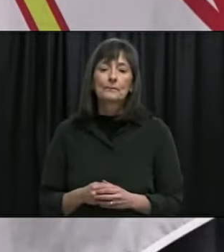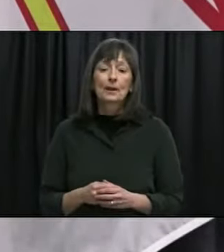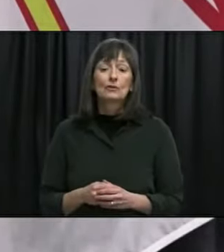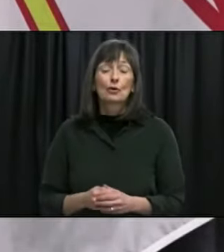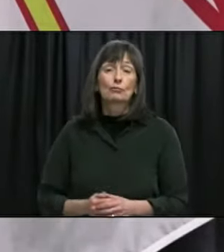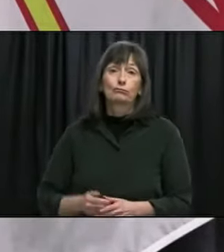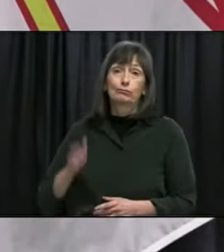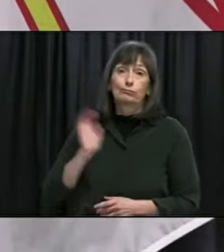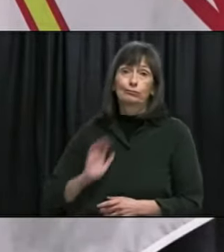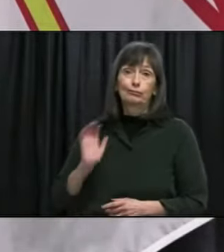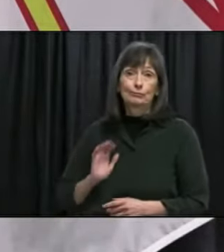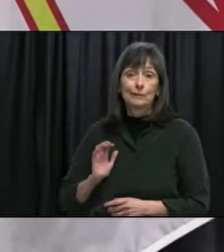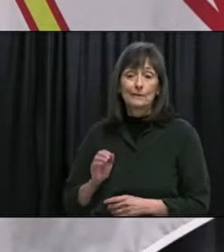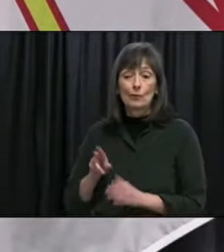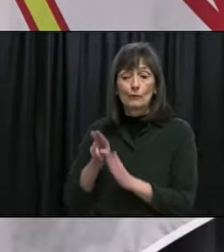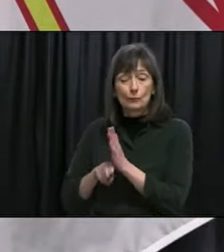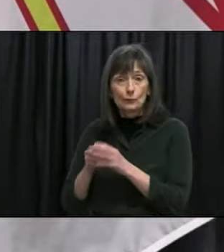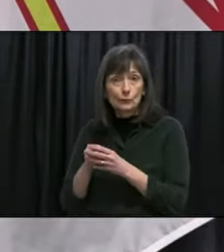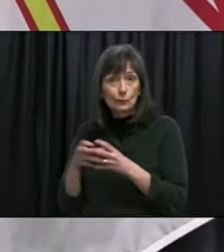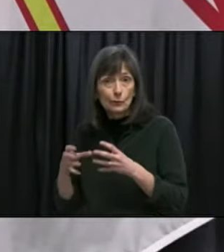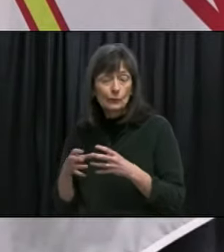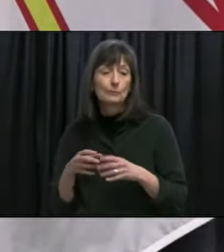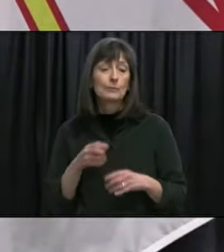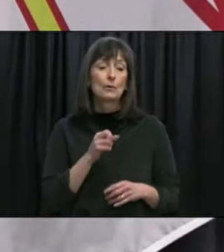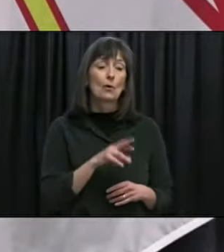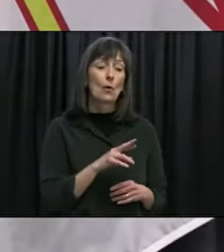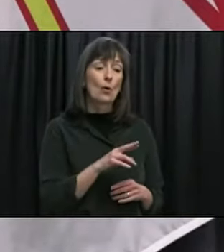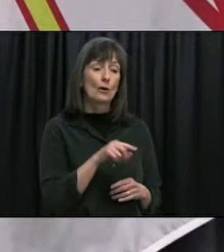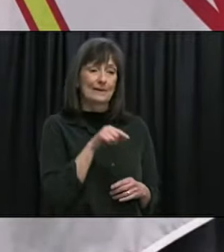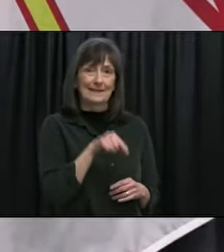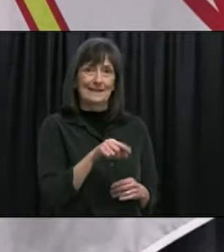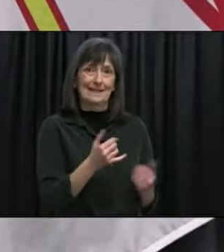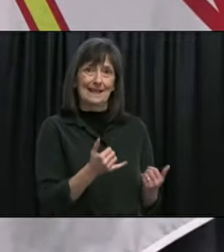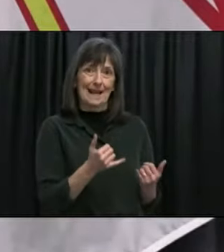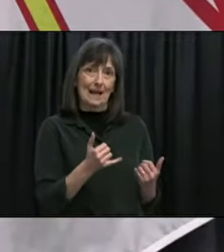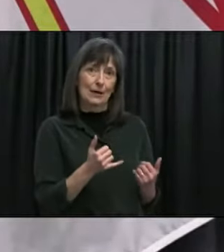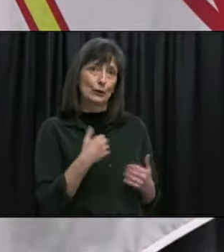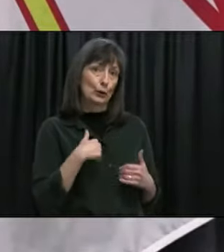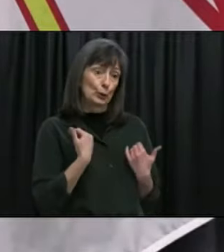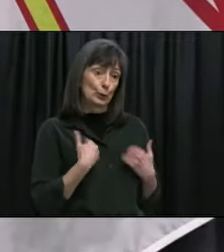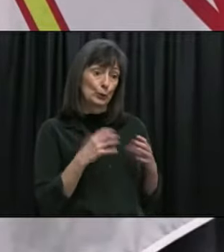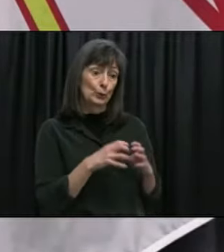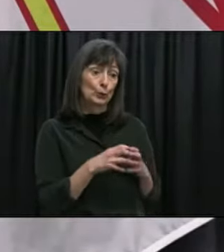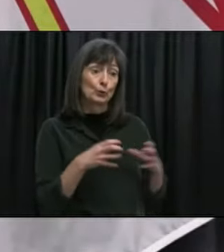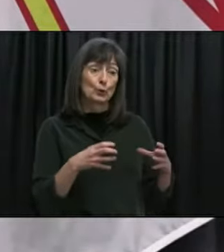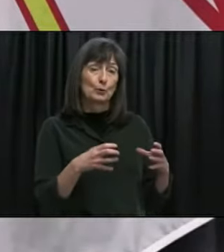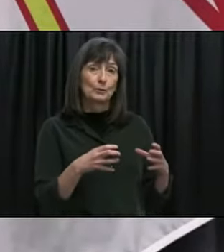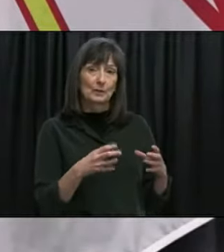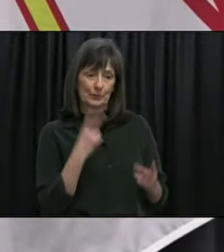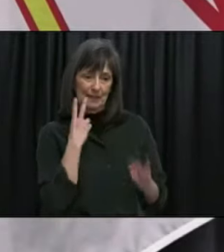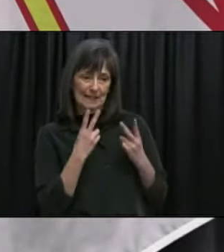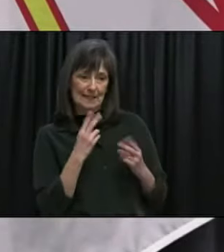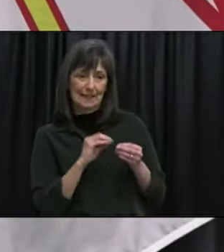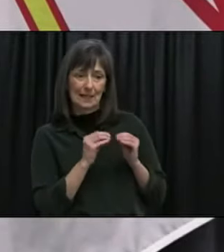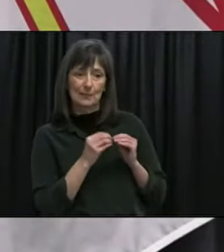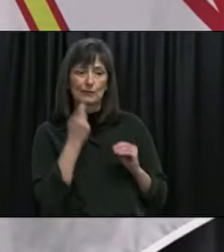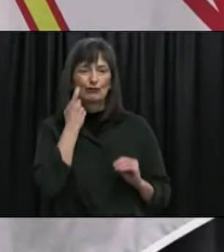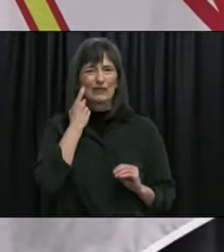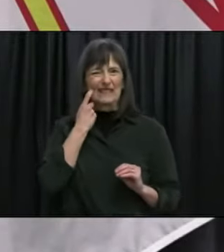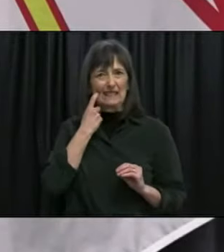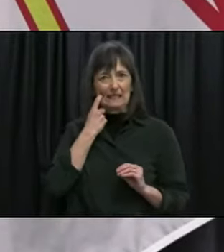experiences and we certainly adjust things but we rerun things based on the numbers that we see over the last few